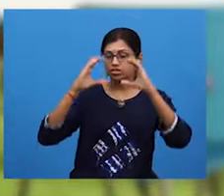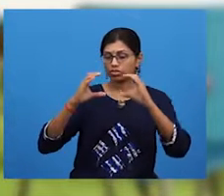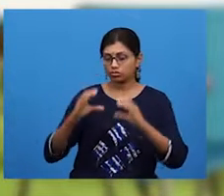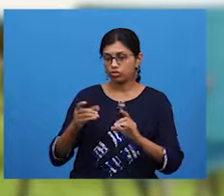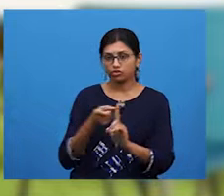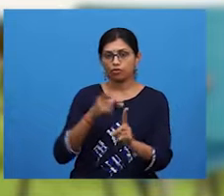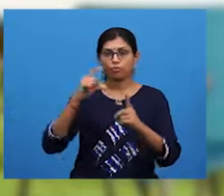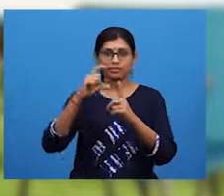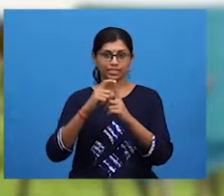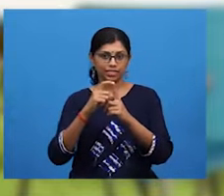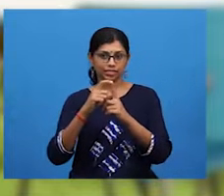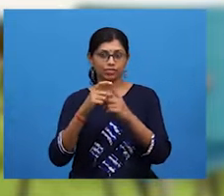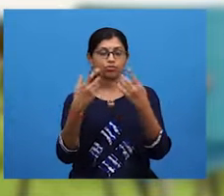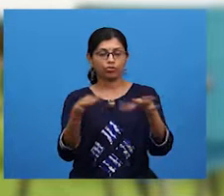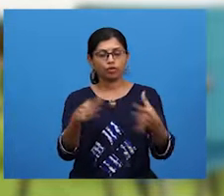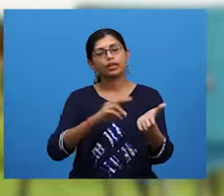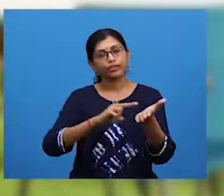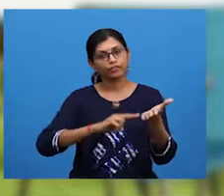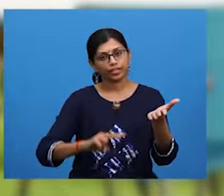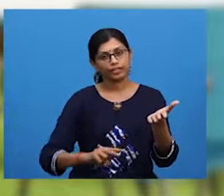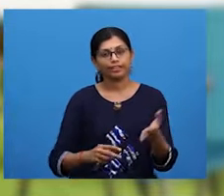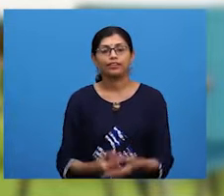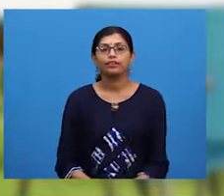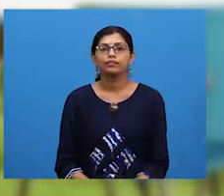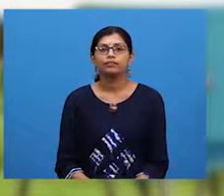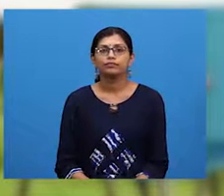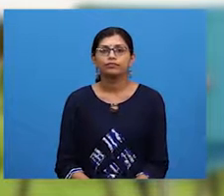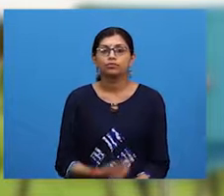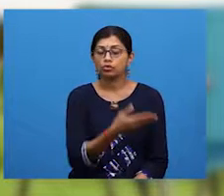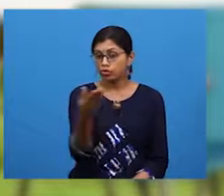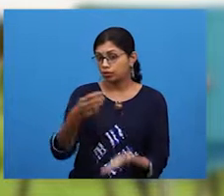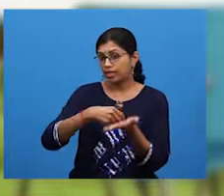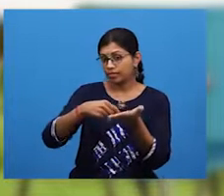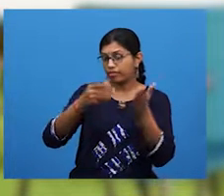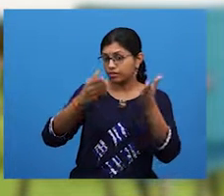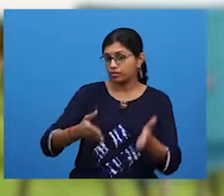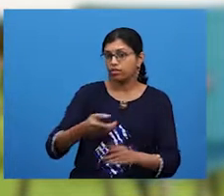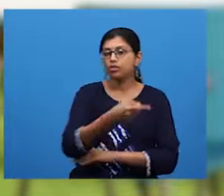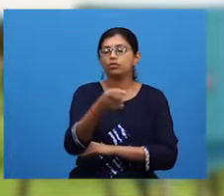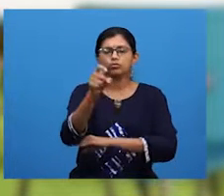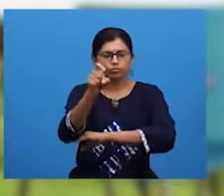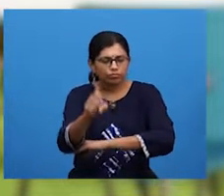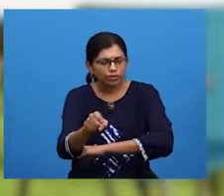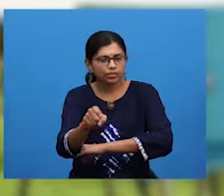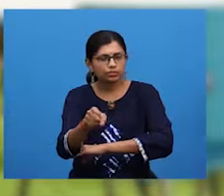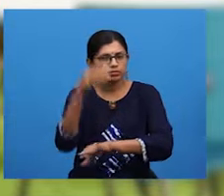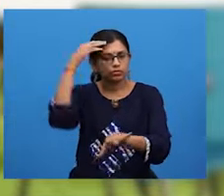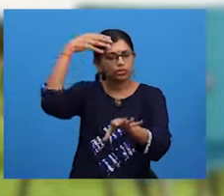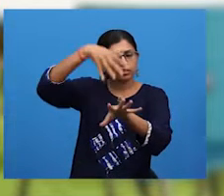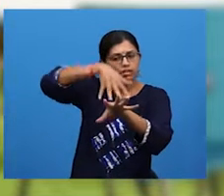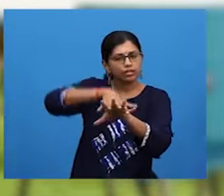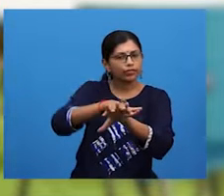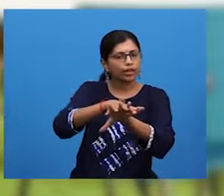that you have read. As a writer, you are required to interpret the